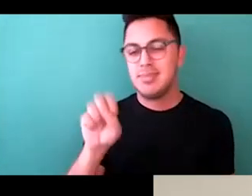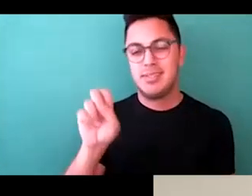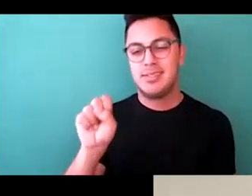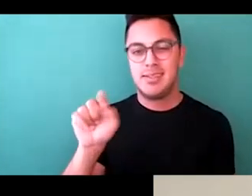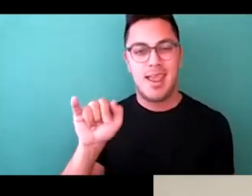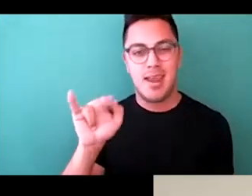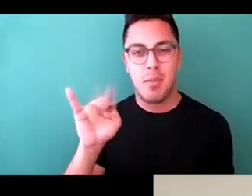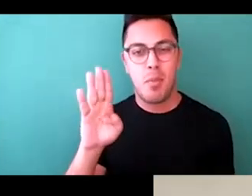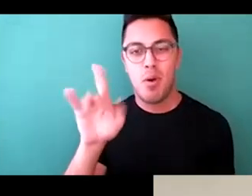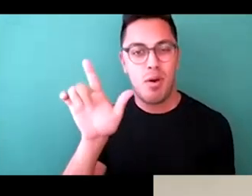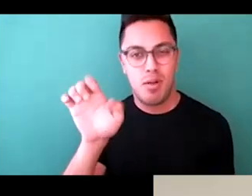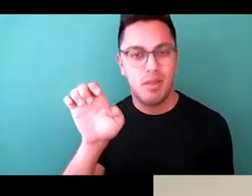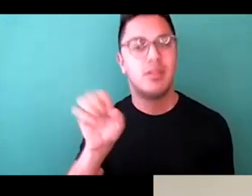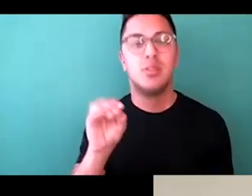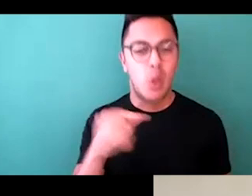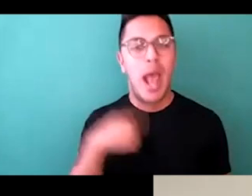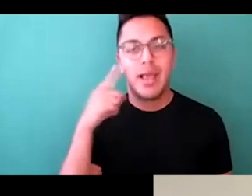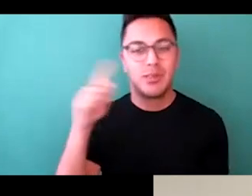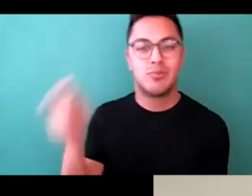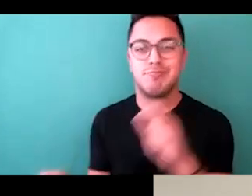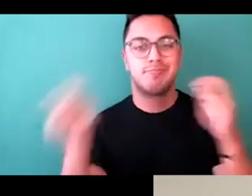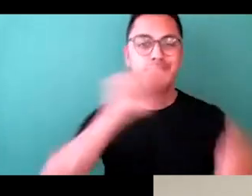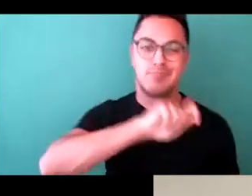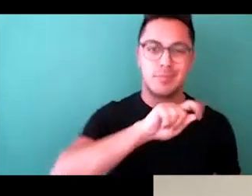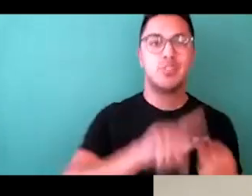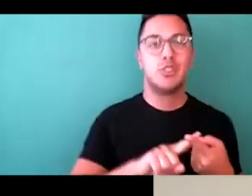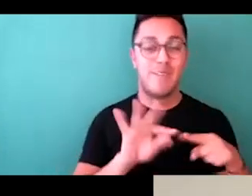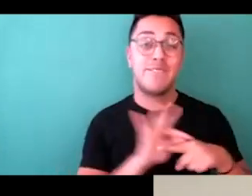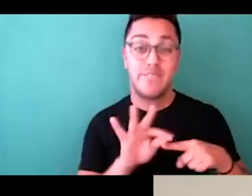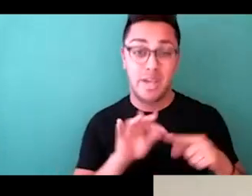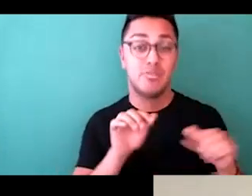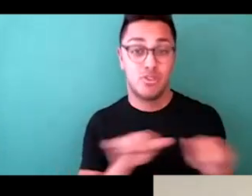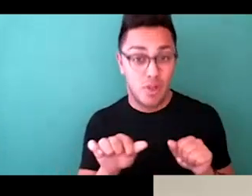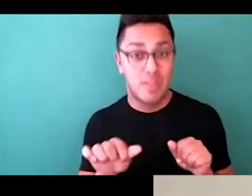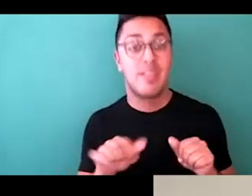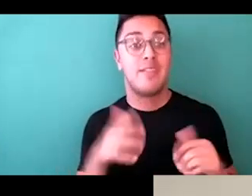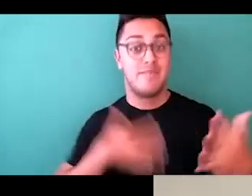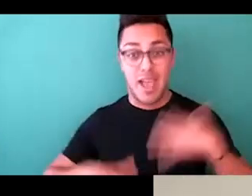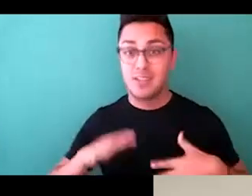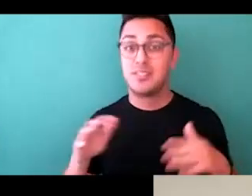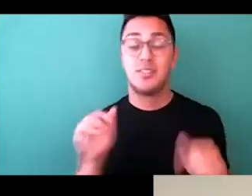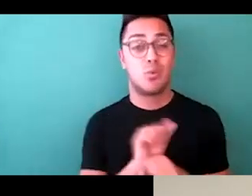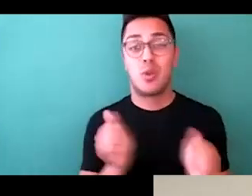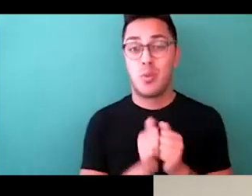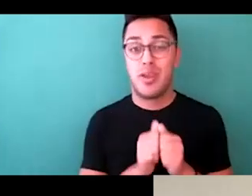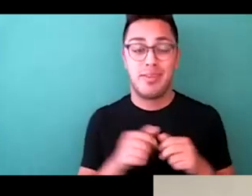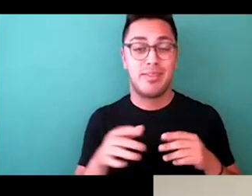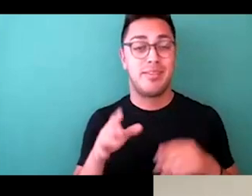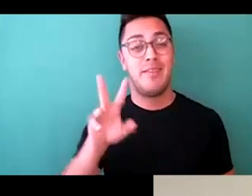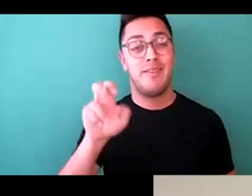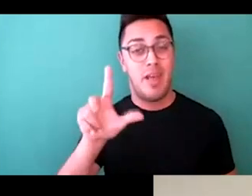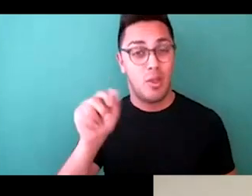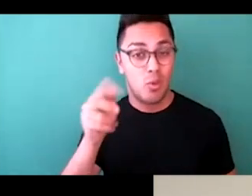think we're shifting over to functional fashion, which is simply working with Velcro, longer zipper strides,